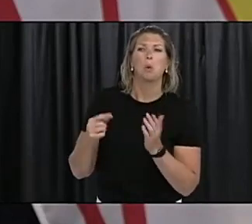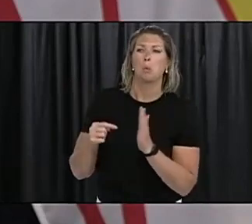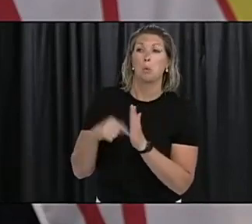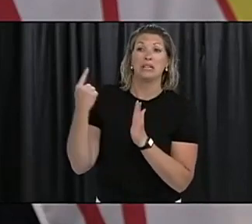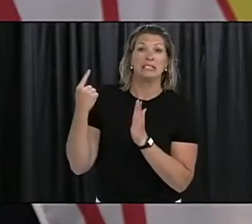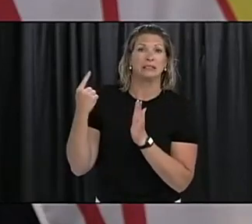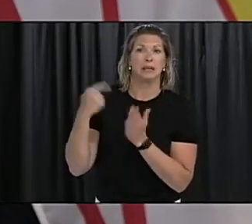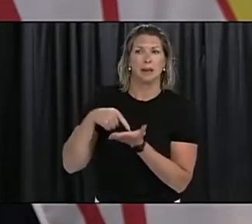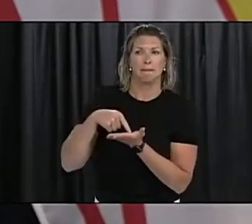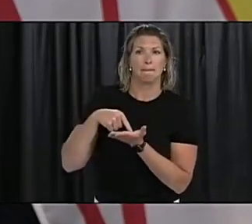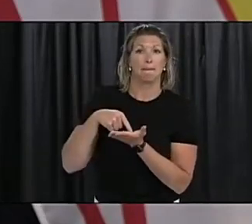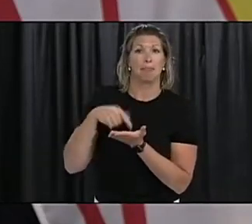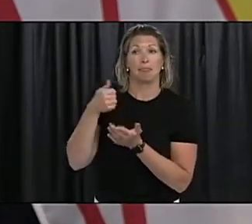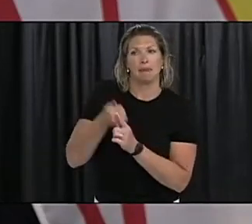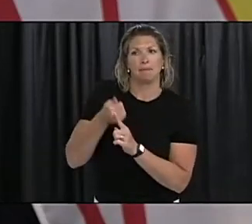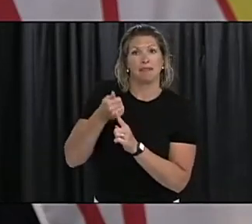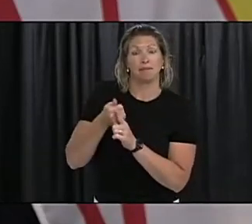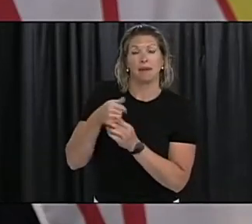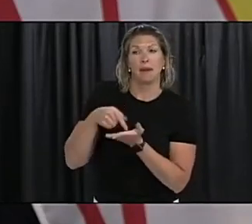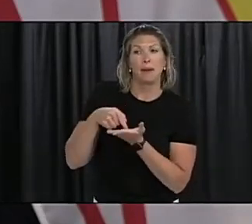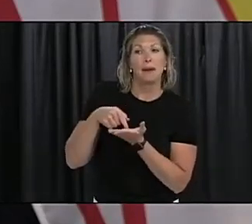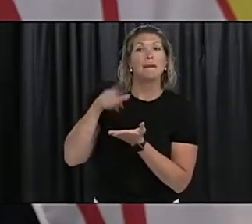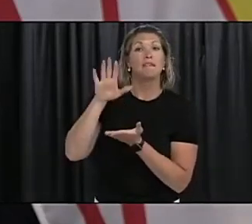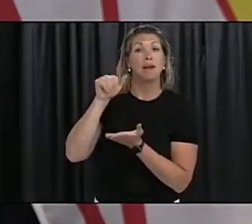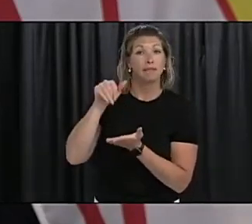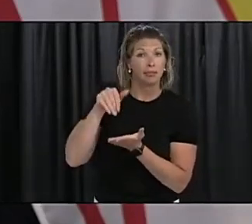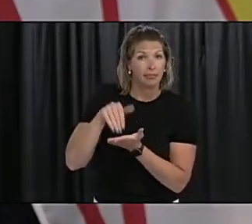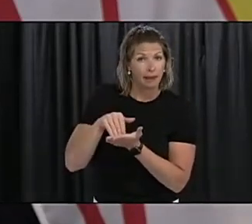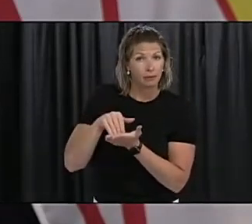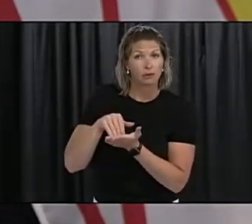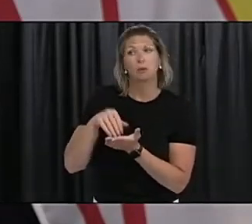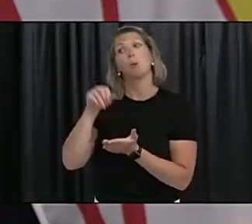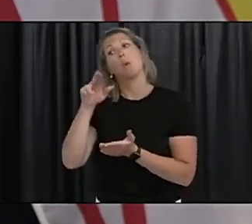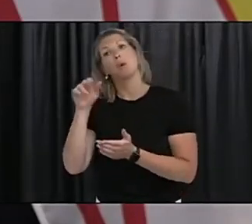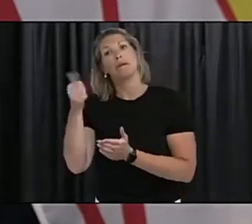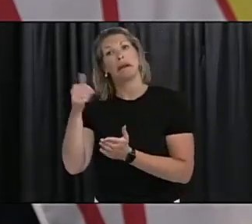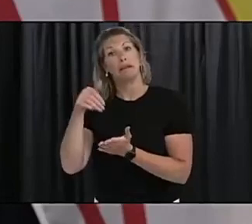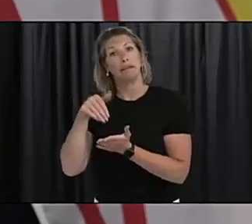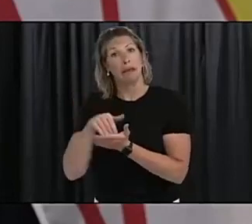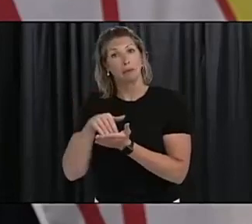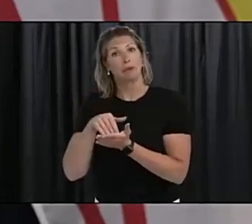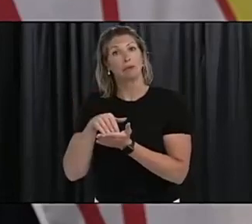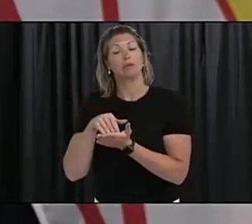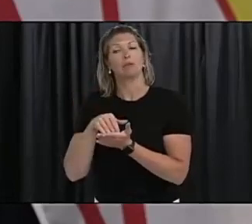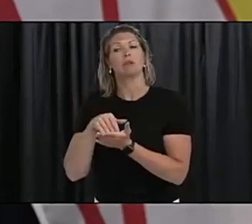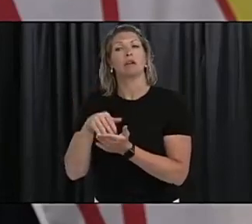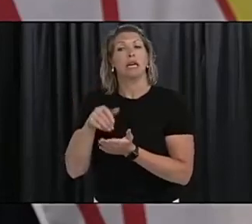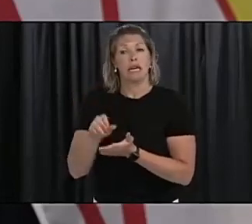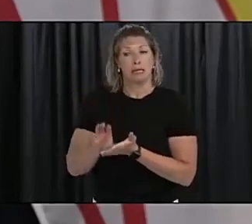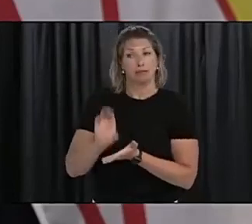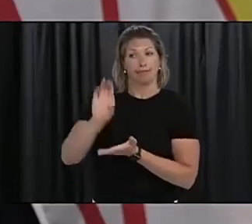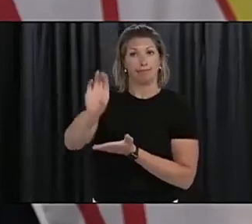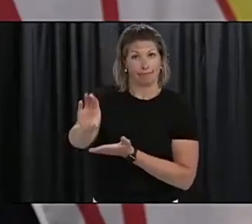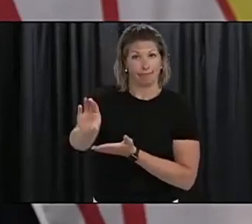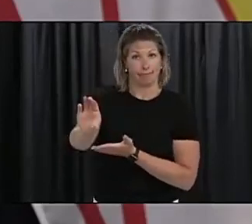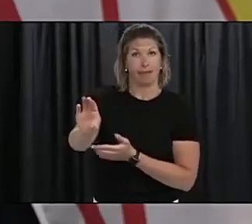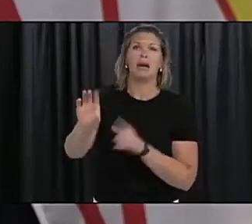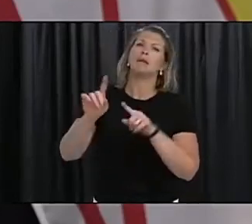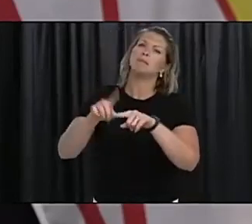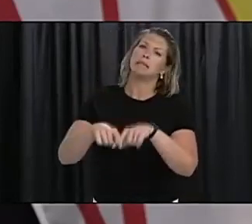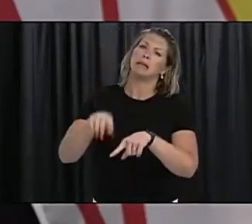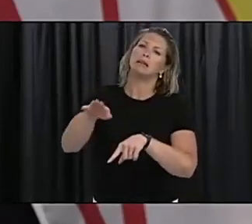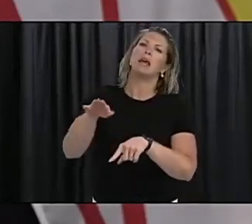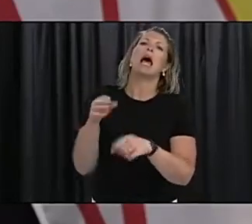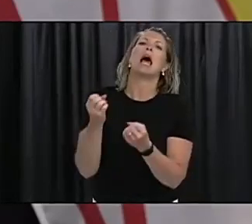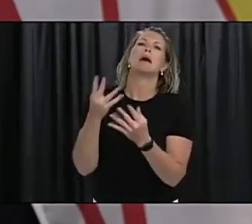-time, non-repayable contribution of either $5,000 or $10,000. This, of course, dependent on your gross sales